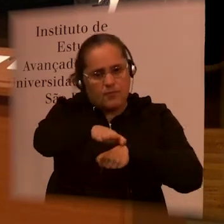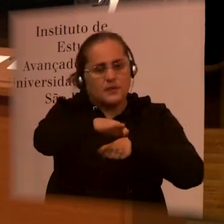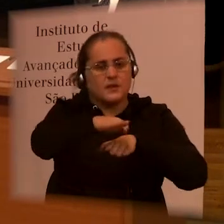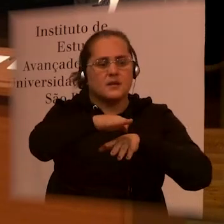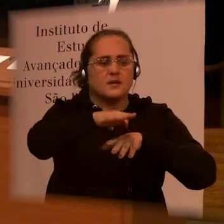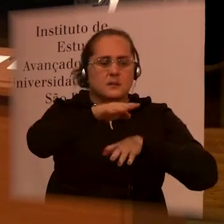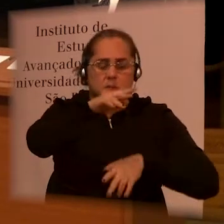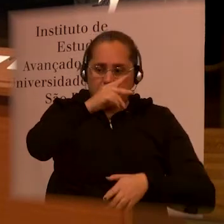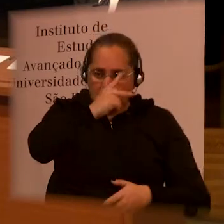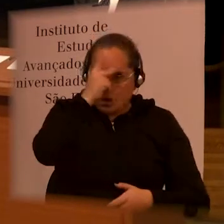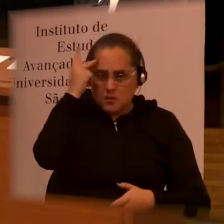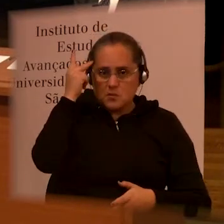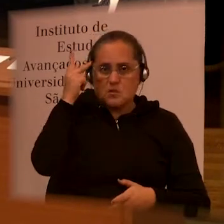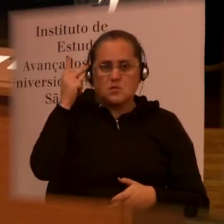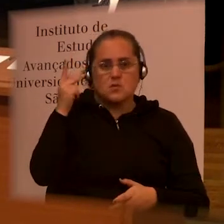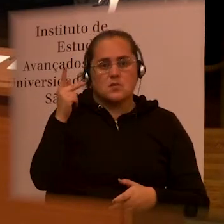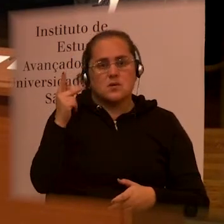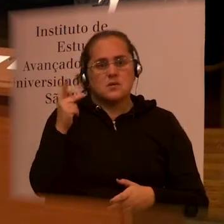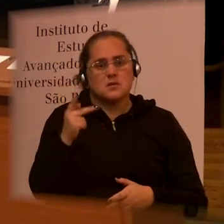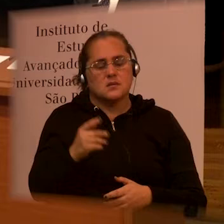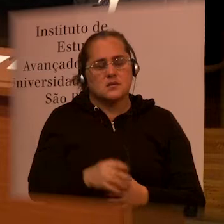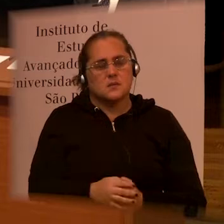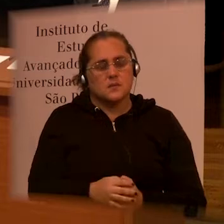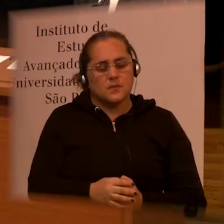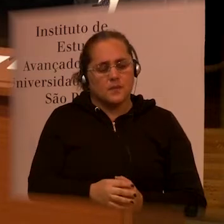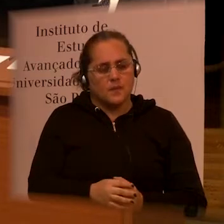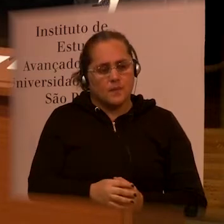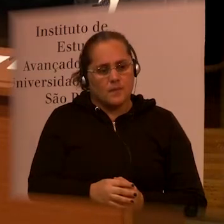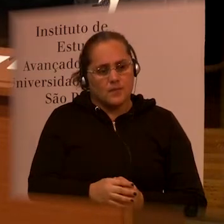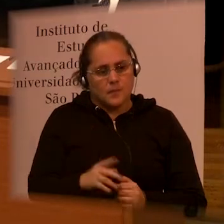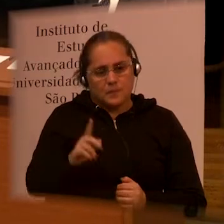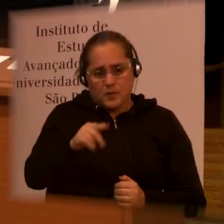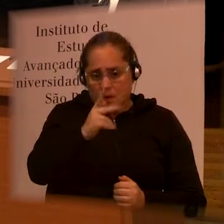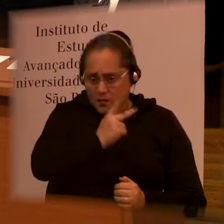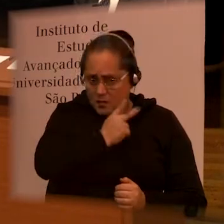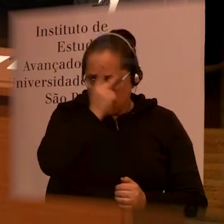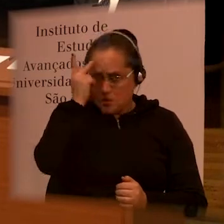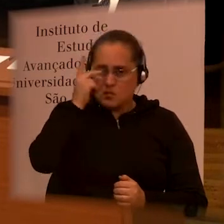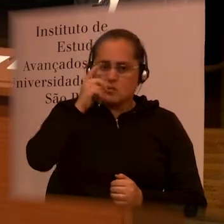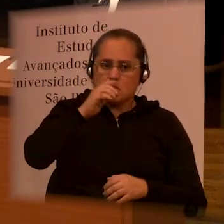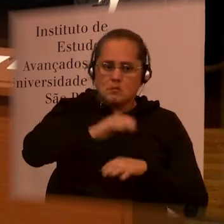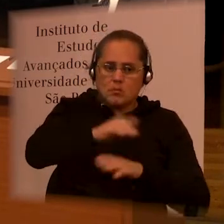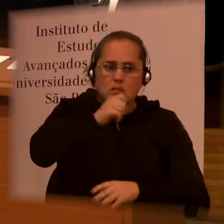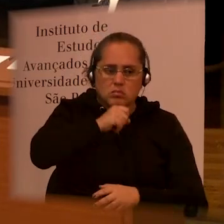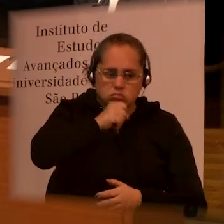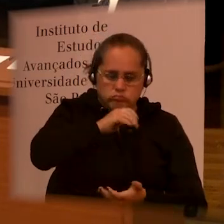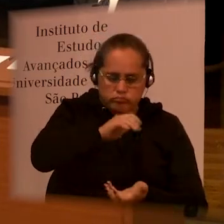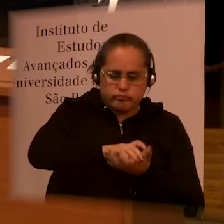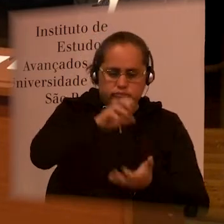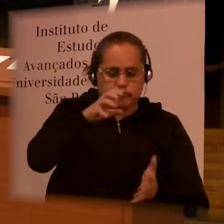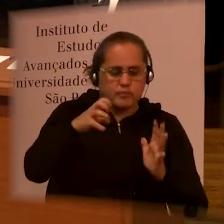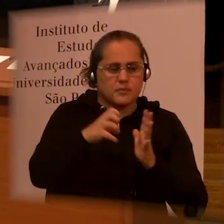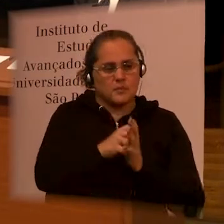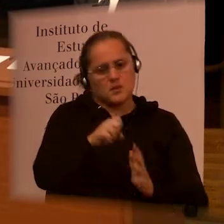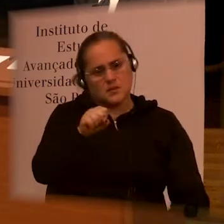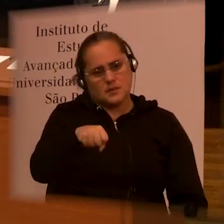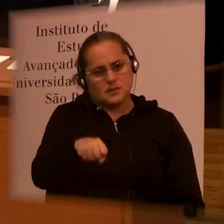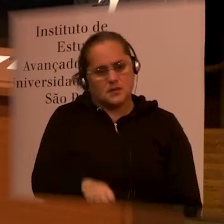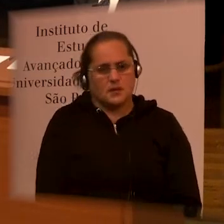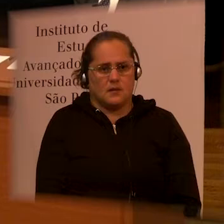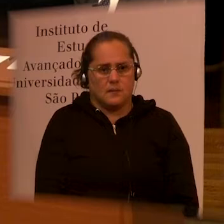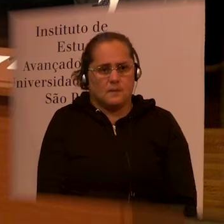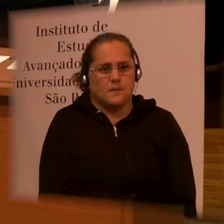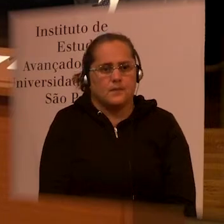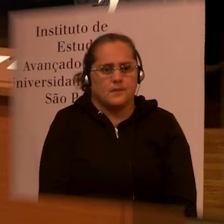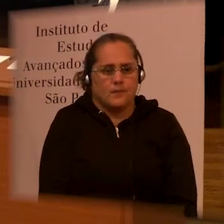overwhelm the numbers of people with disabilities in what we found. I haven't got an example